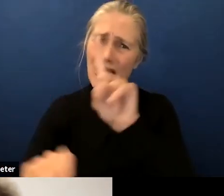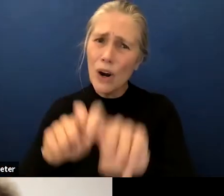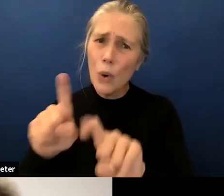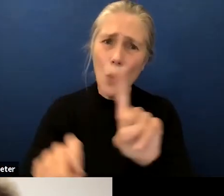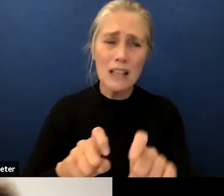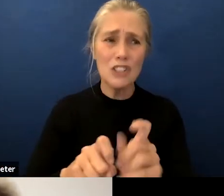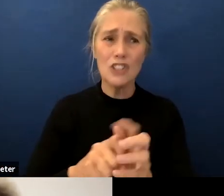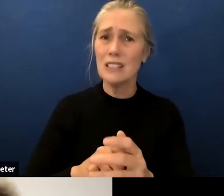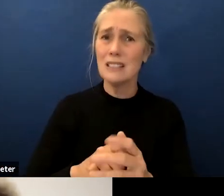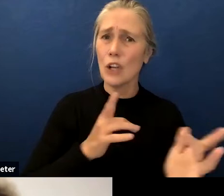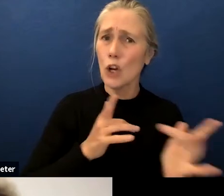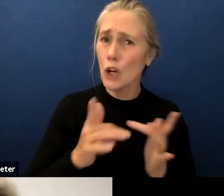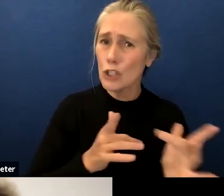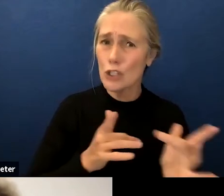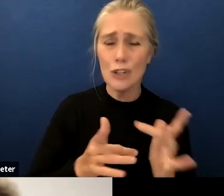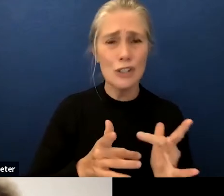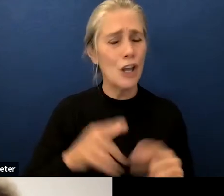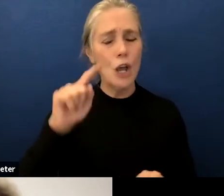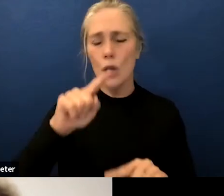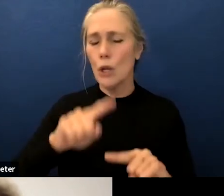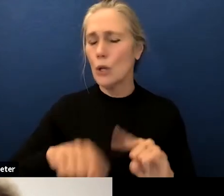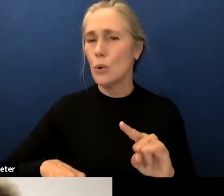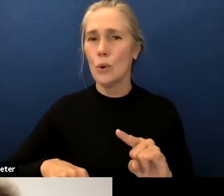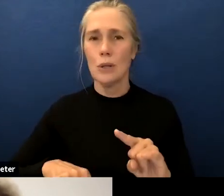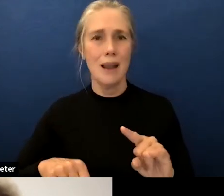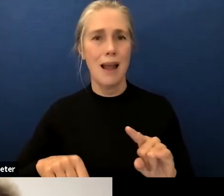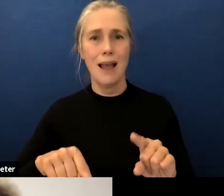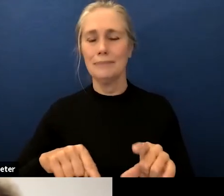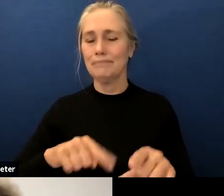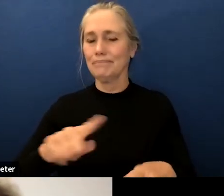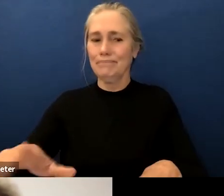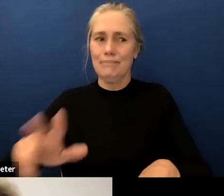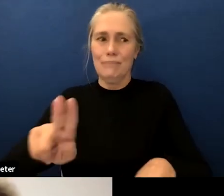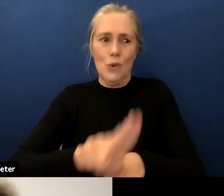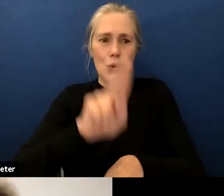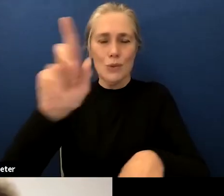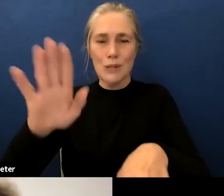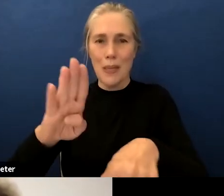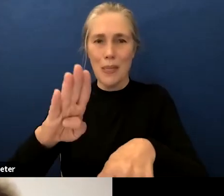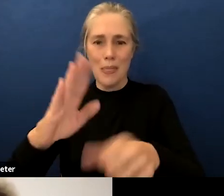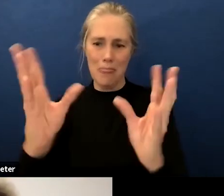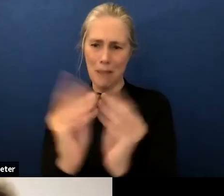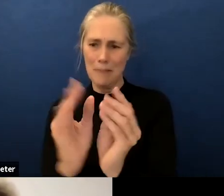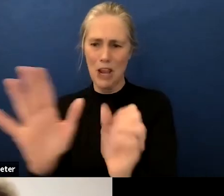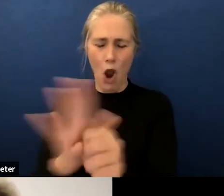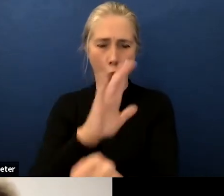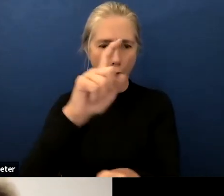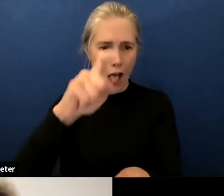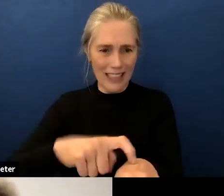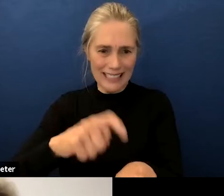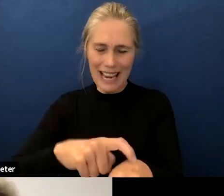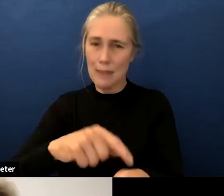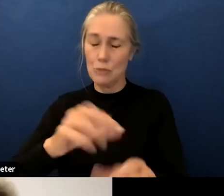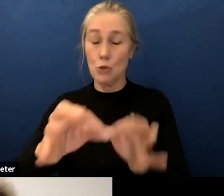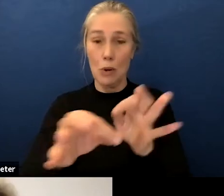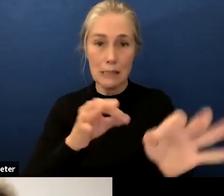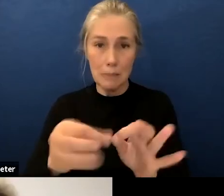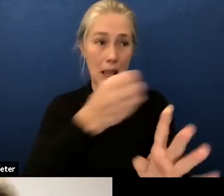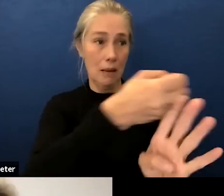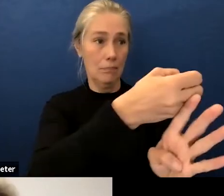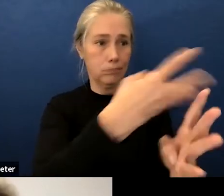spend this whole meeting listing um all of the concerns and stress or stress points and challenges